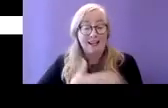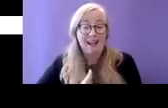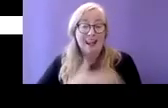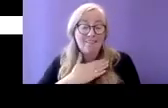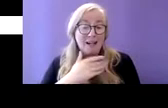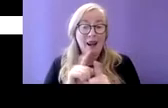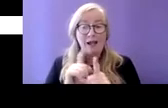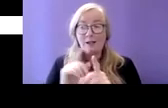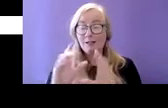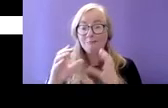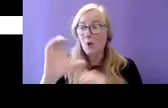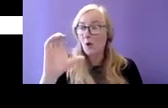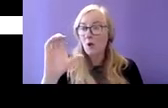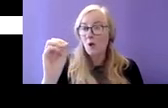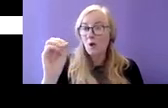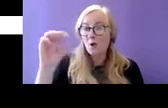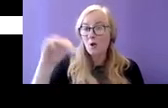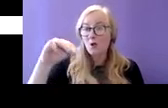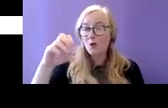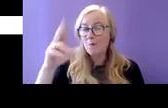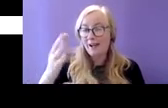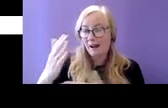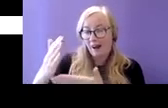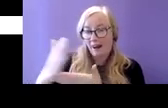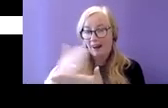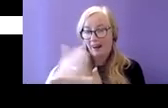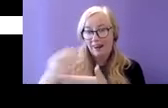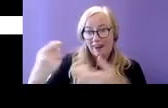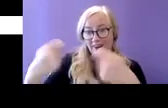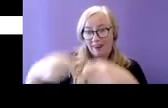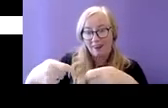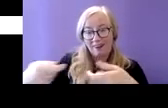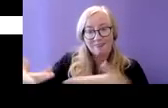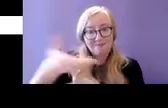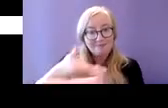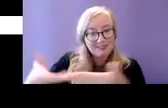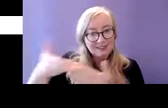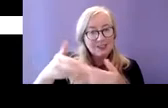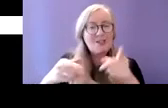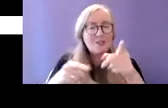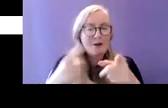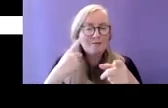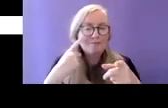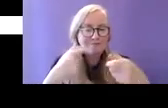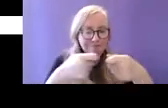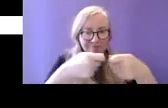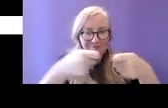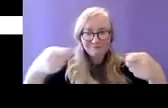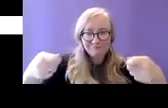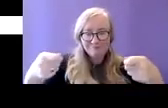so I'm just going to expand these so we can observe the trends in greater detail